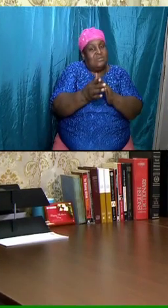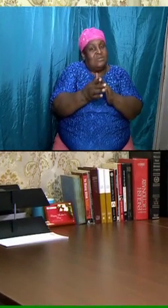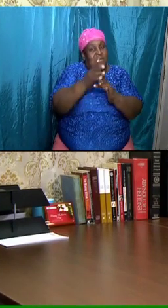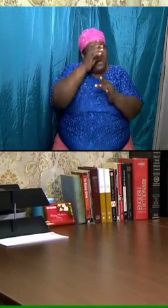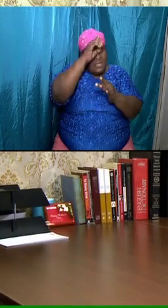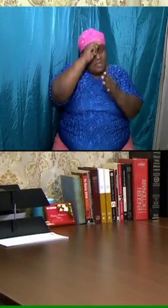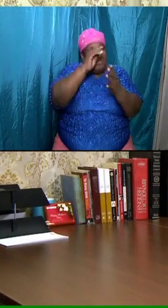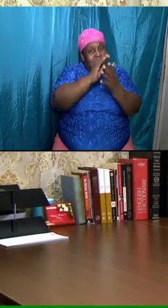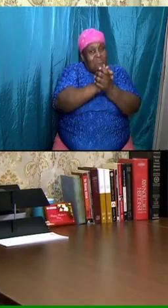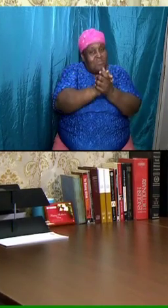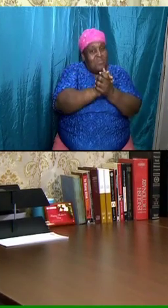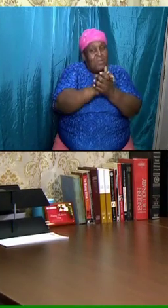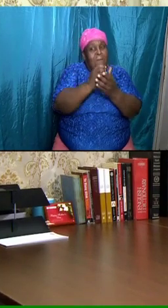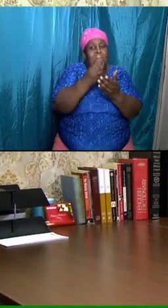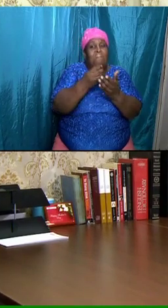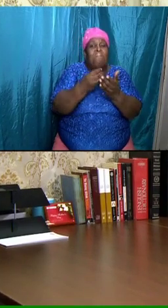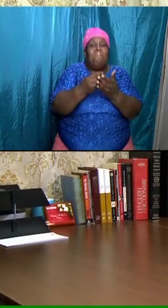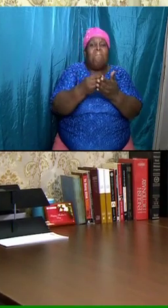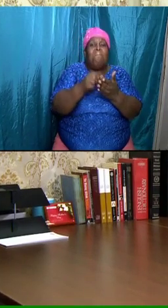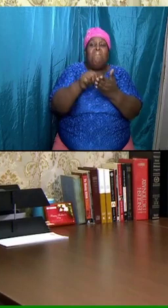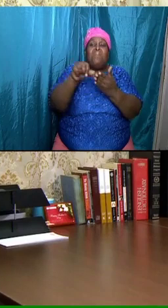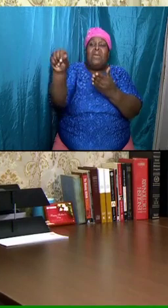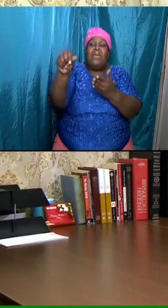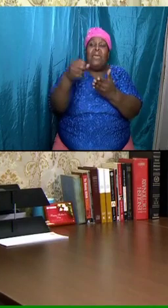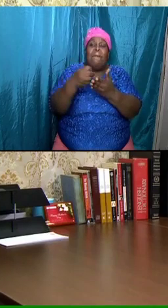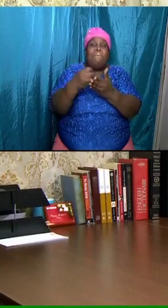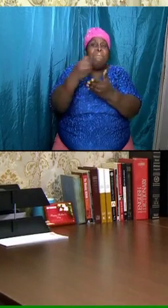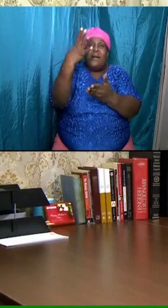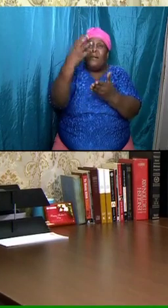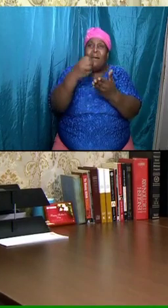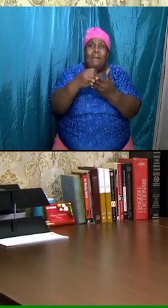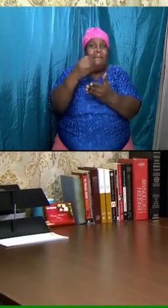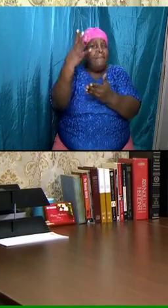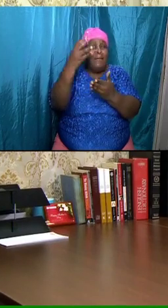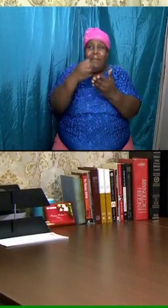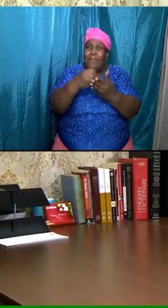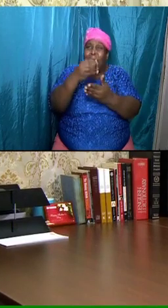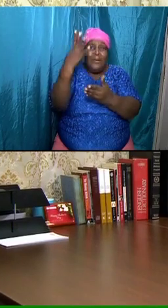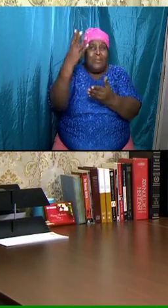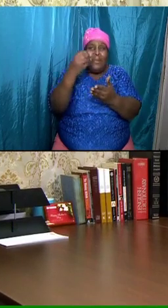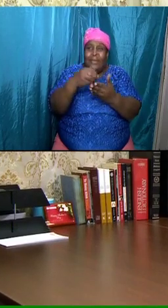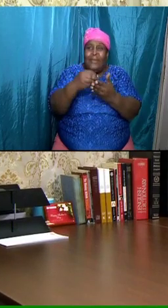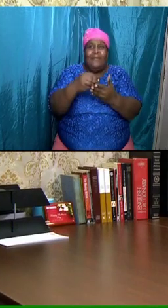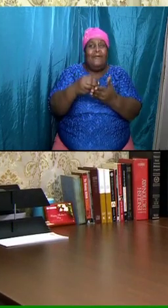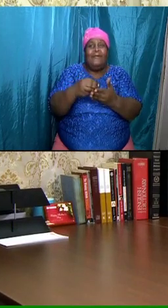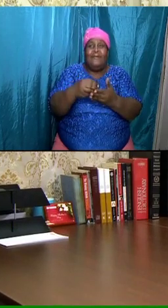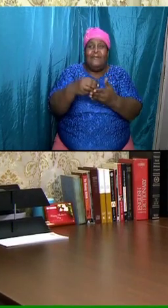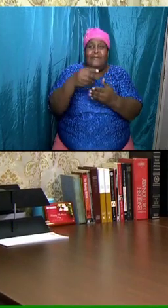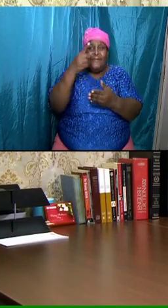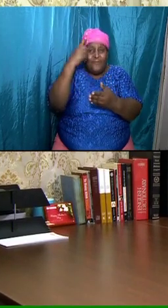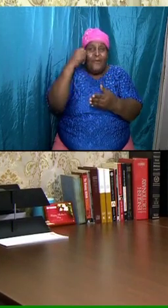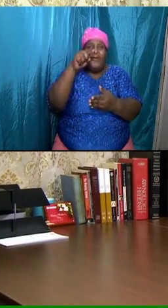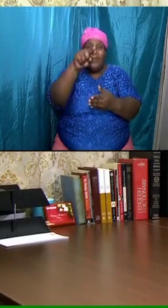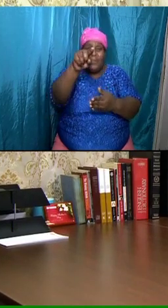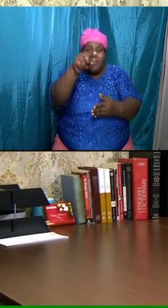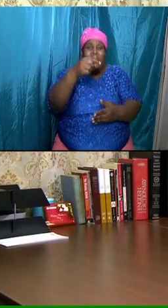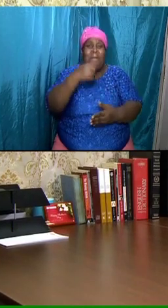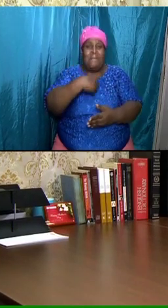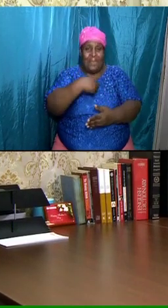the dowry and he paid it did I say earlier on that sometimes it is an expensive venture